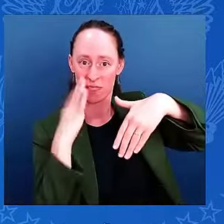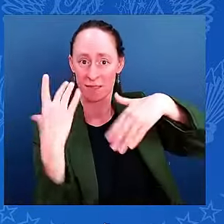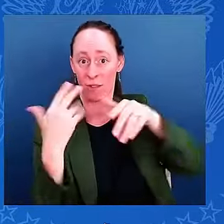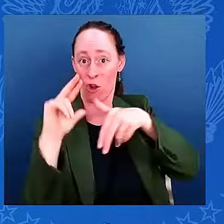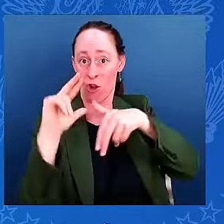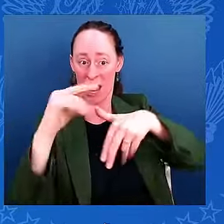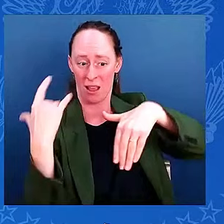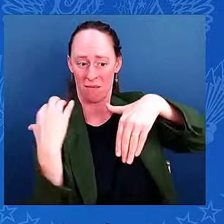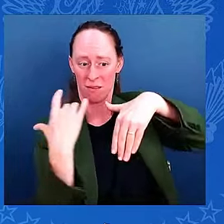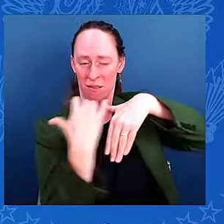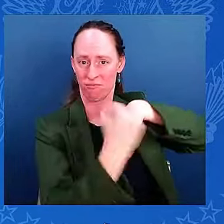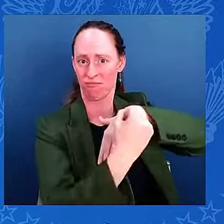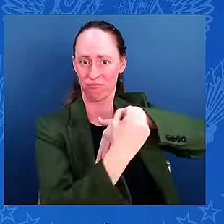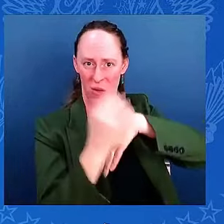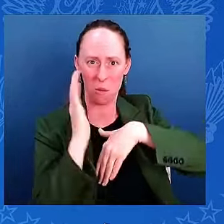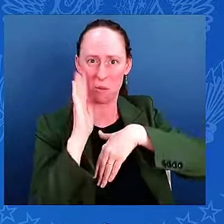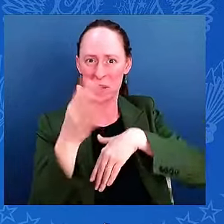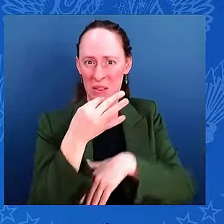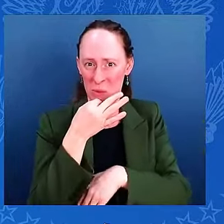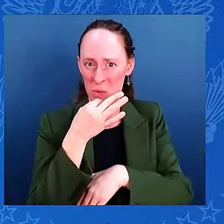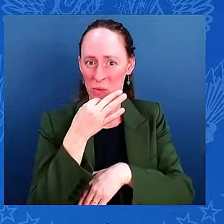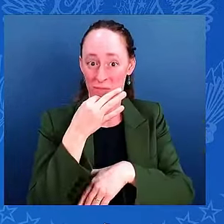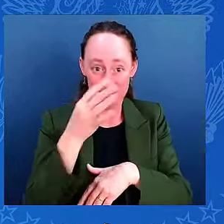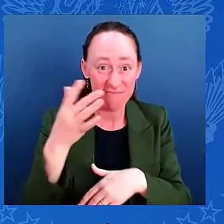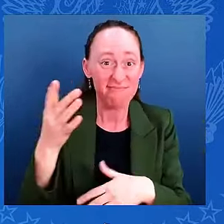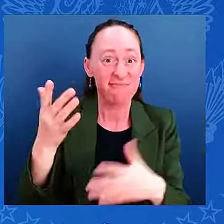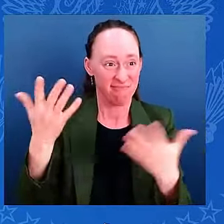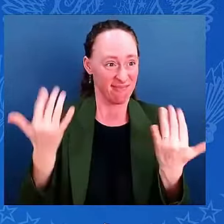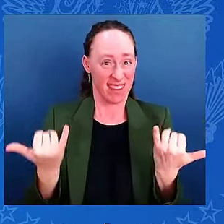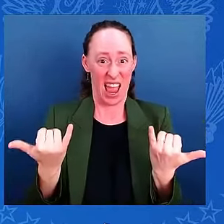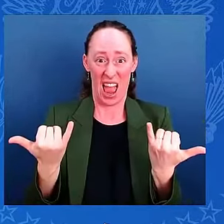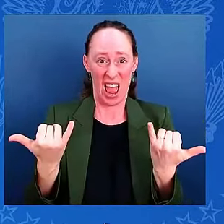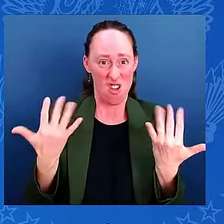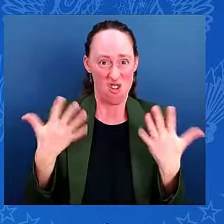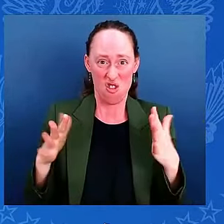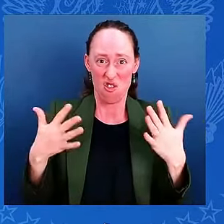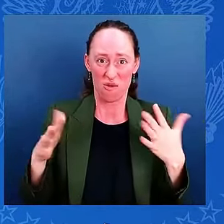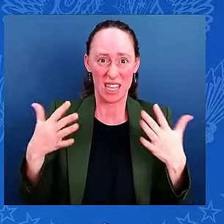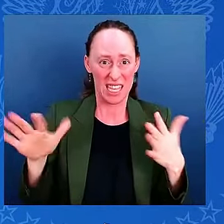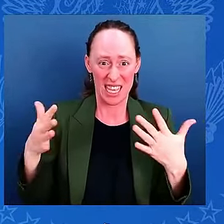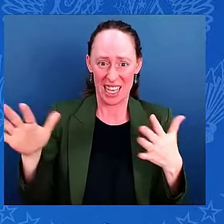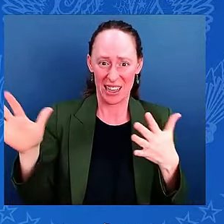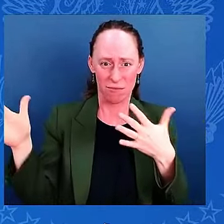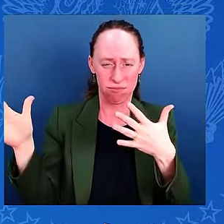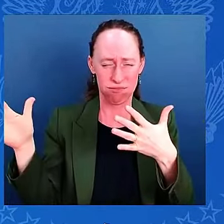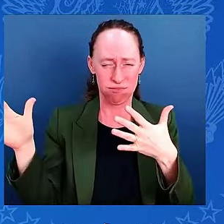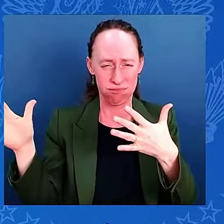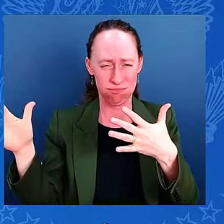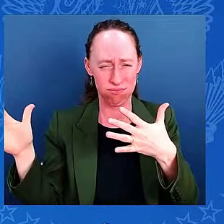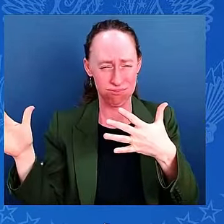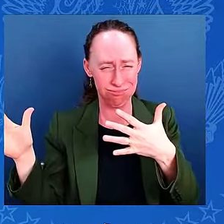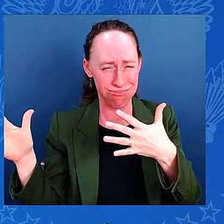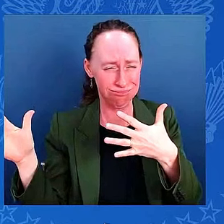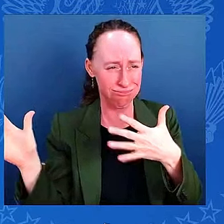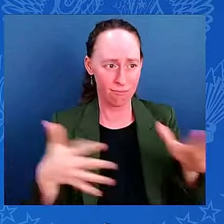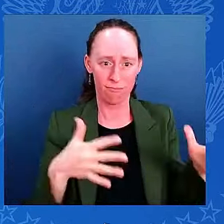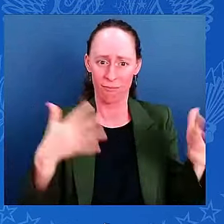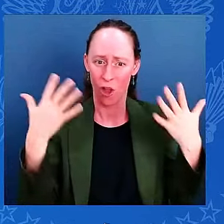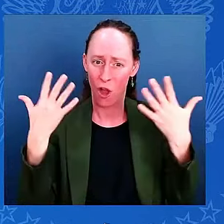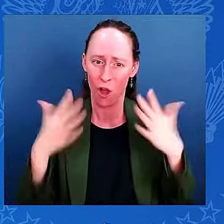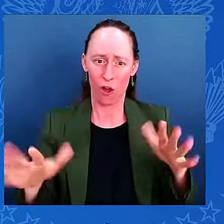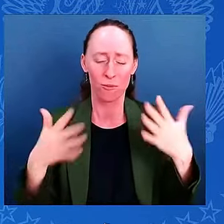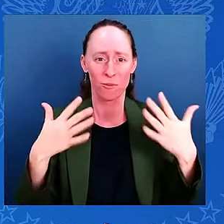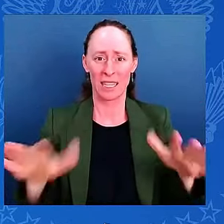impacts on the storm, including significant winds and heavy rain. And there has also been frequent and